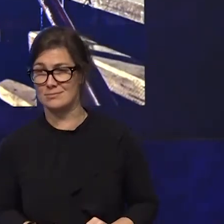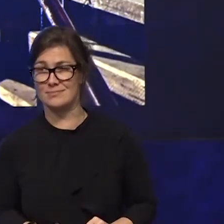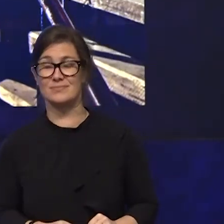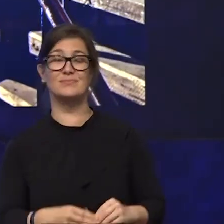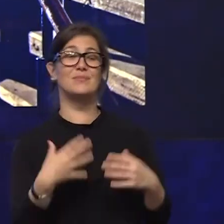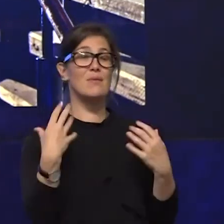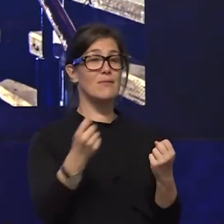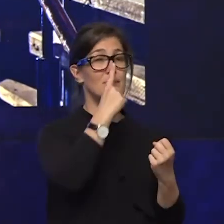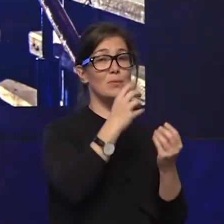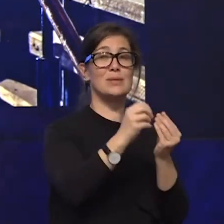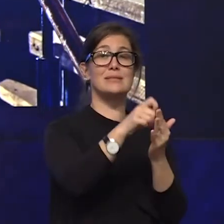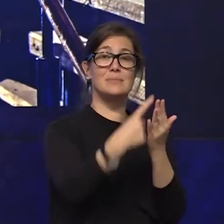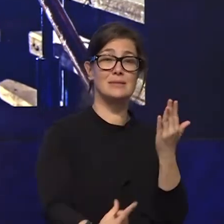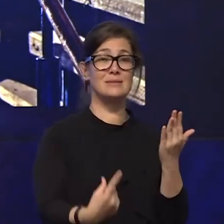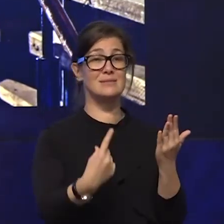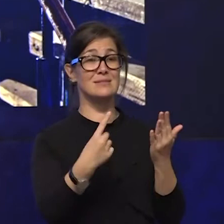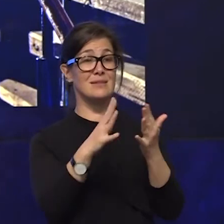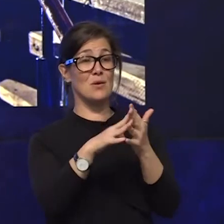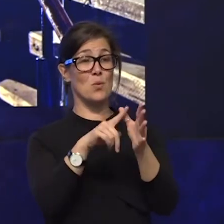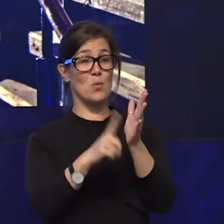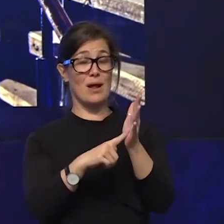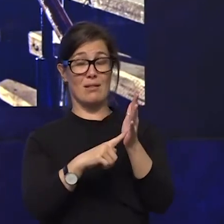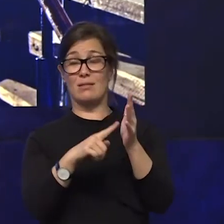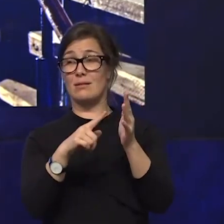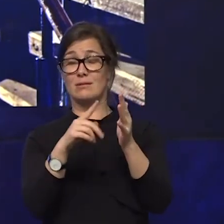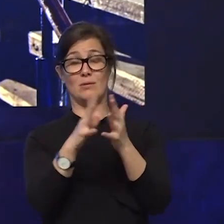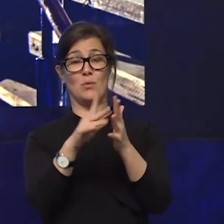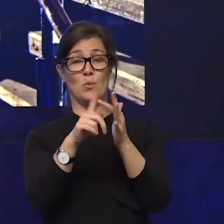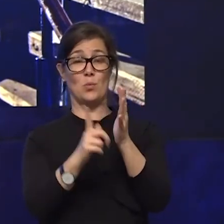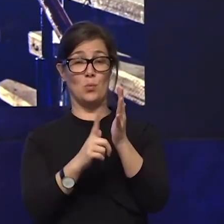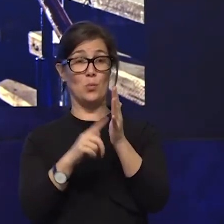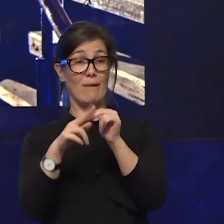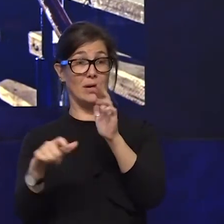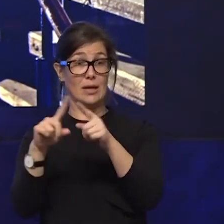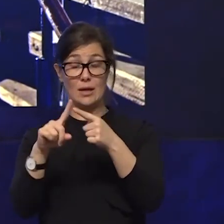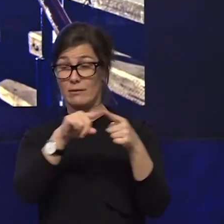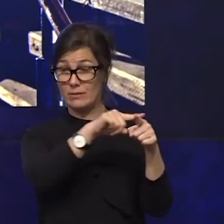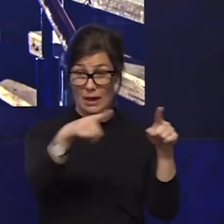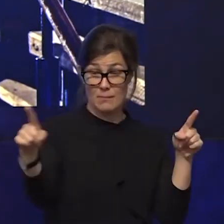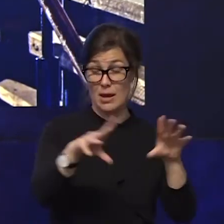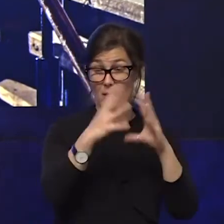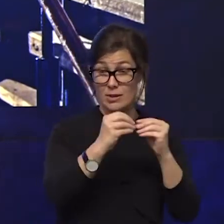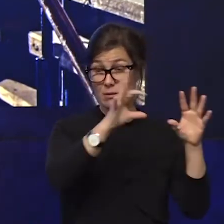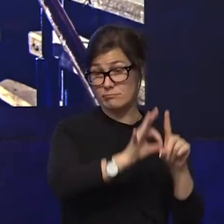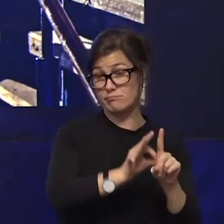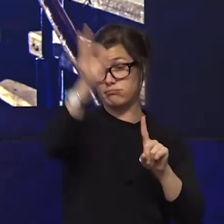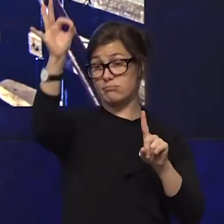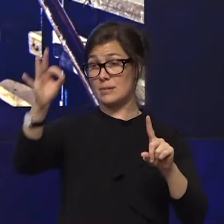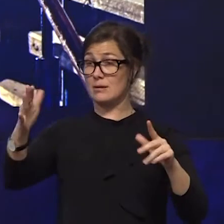people with disability by a hundred percent and it is only with the work of organizations